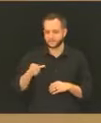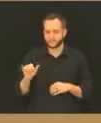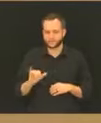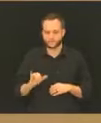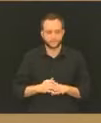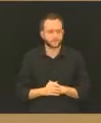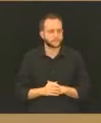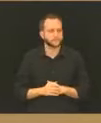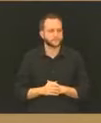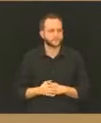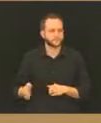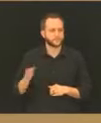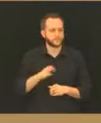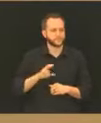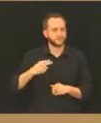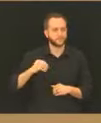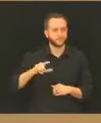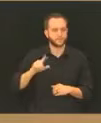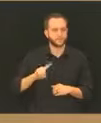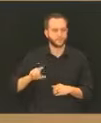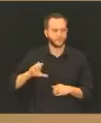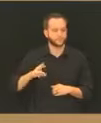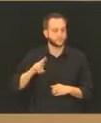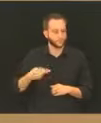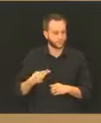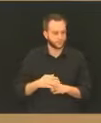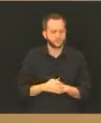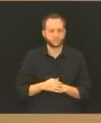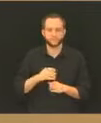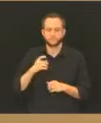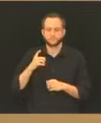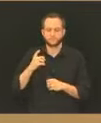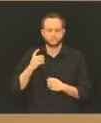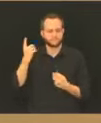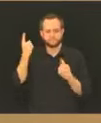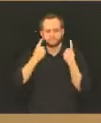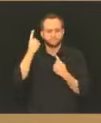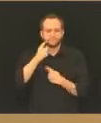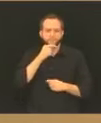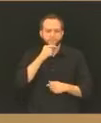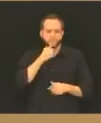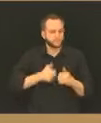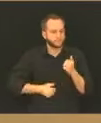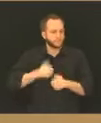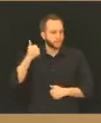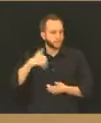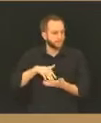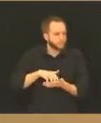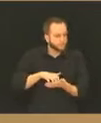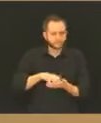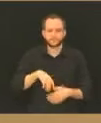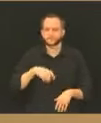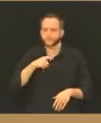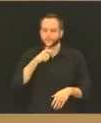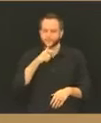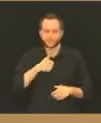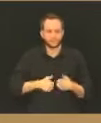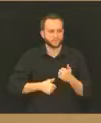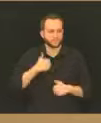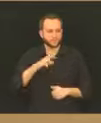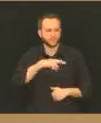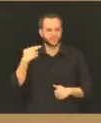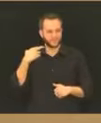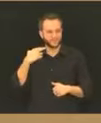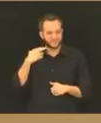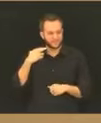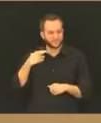you know, who is most adversely affected by COVID-19, who's at the most risk for death or for severe outcomes with this,